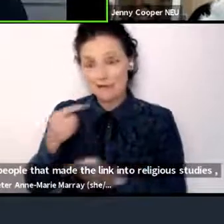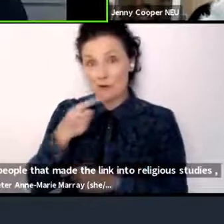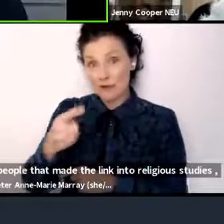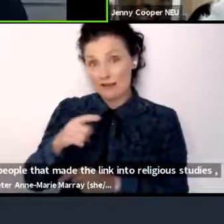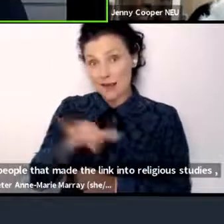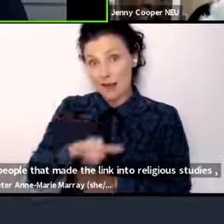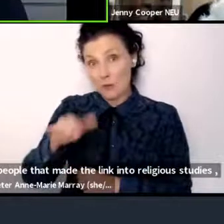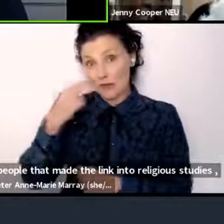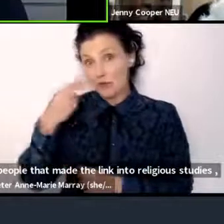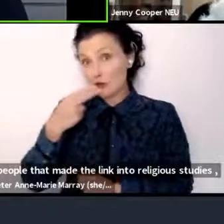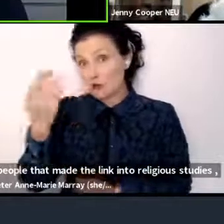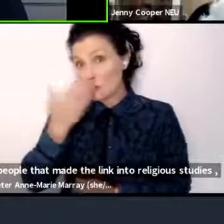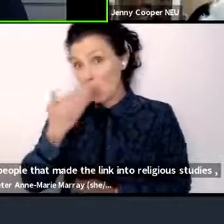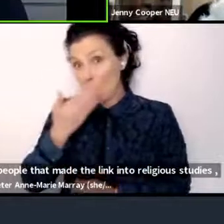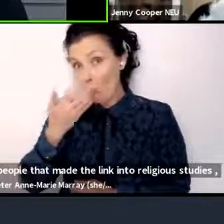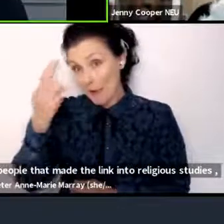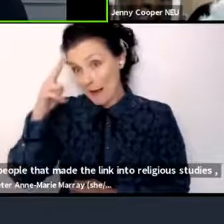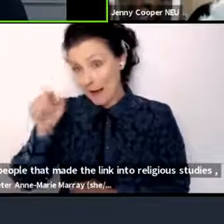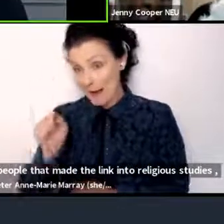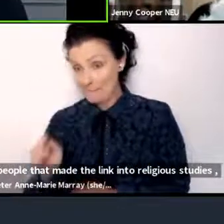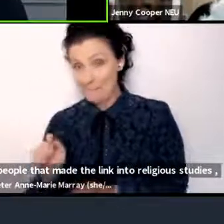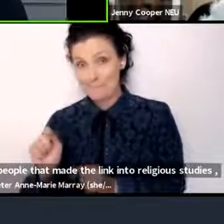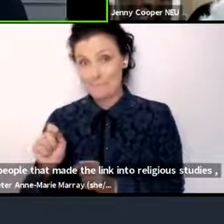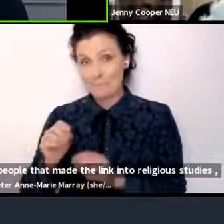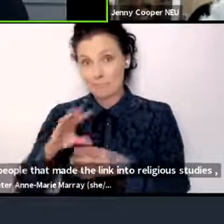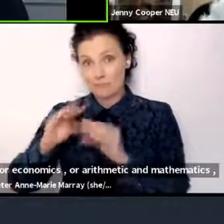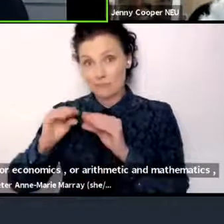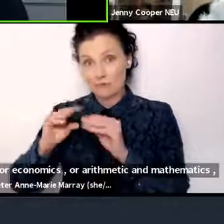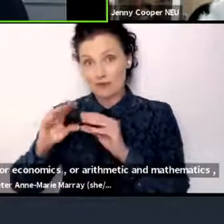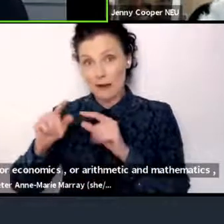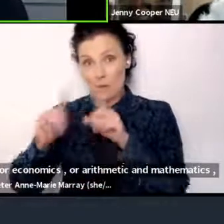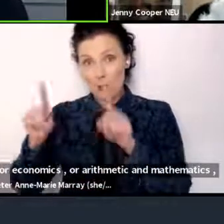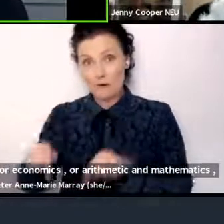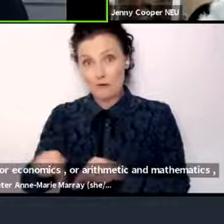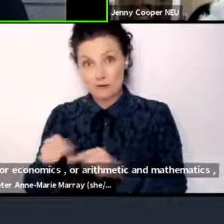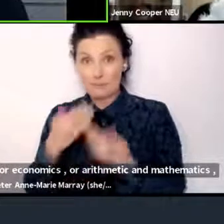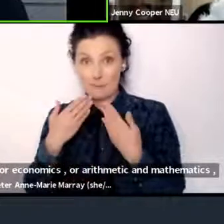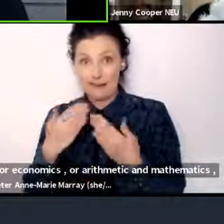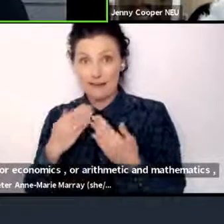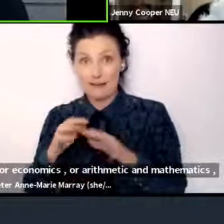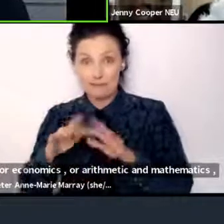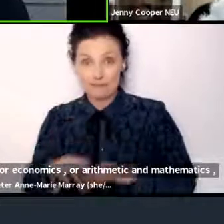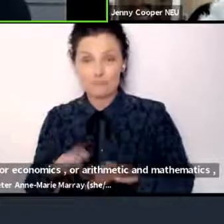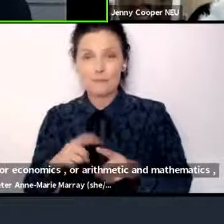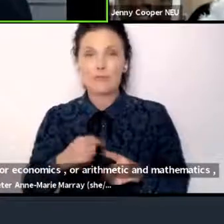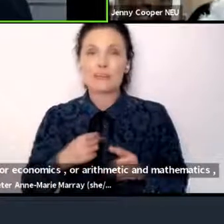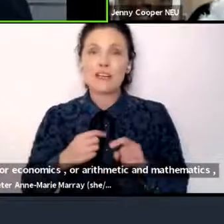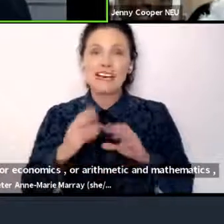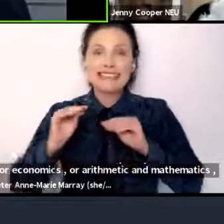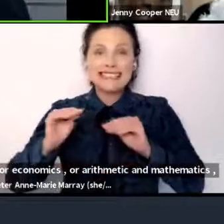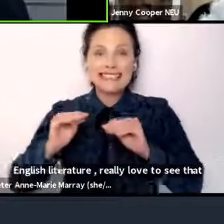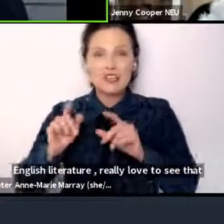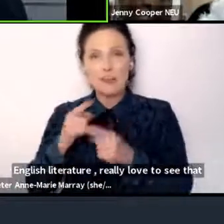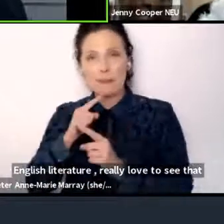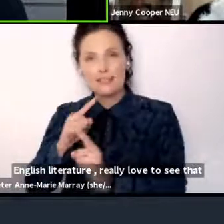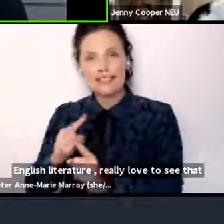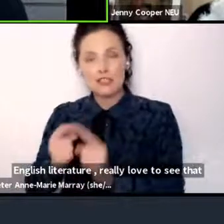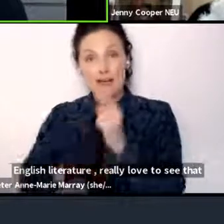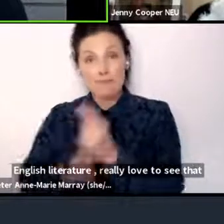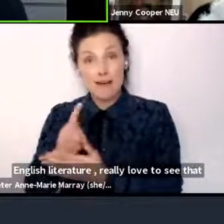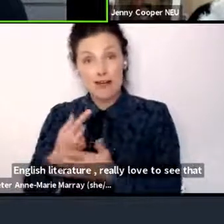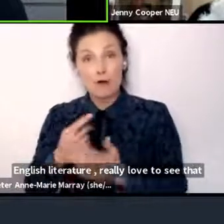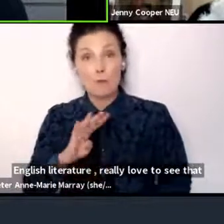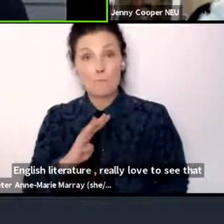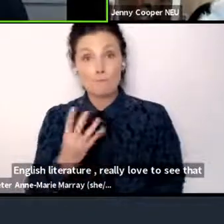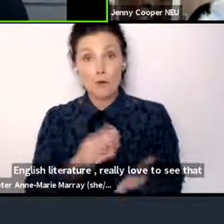in our Teach the Teacher event on the 4th. If anyone wants to join that event, it will be